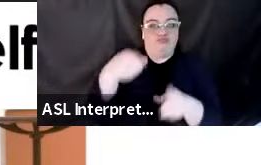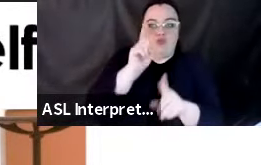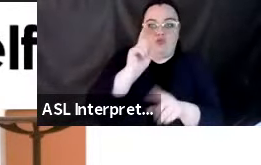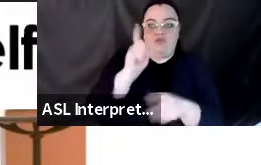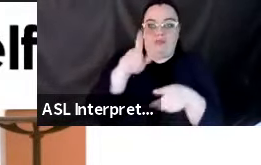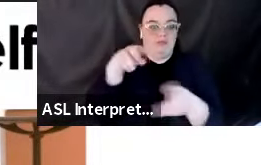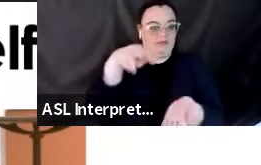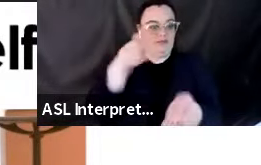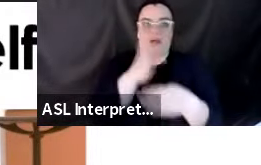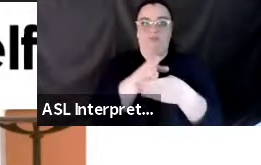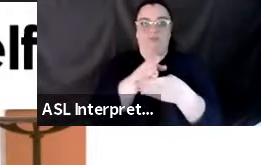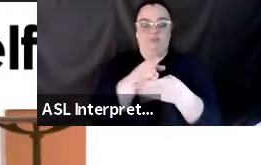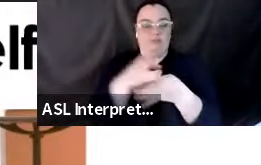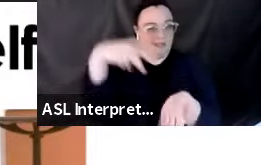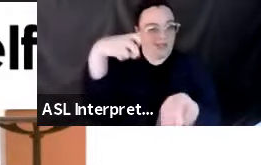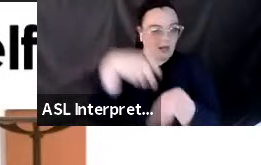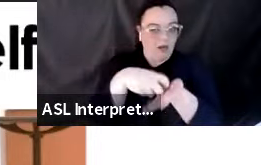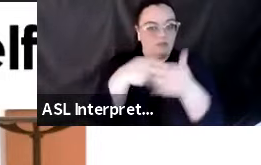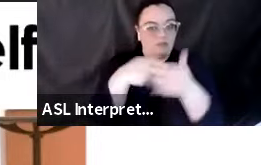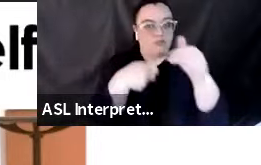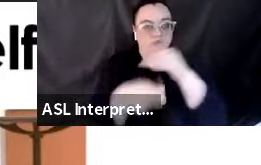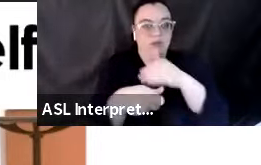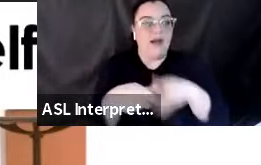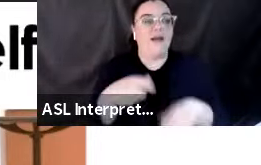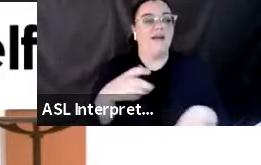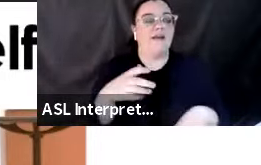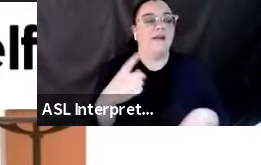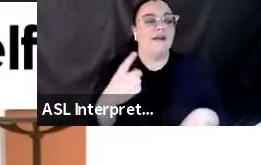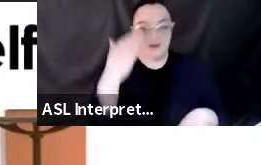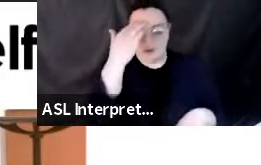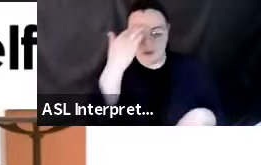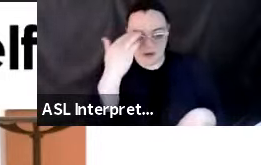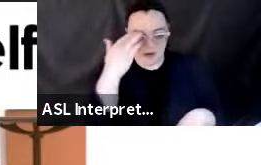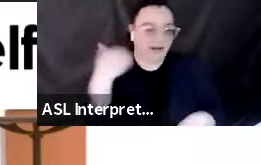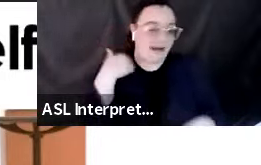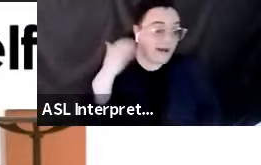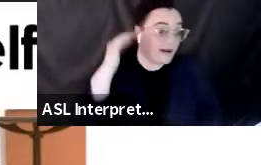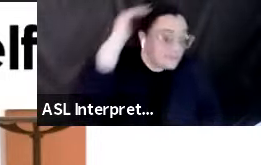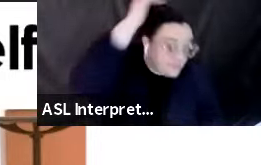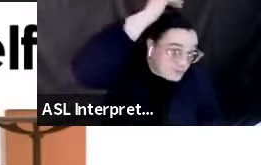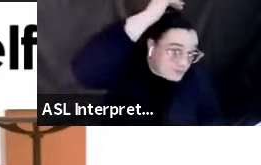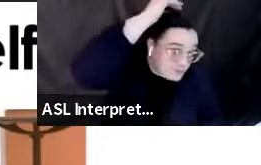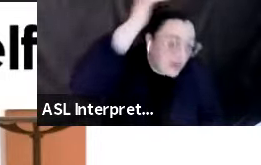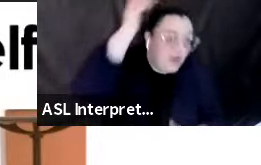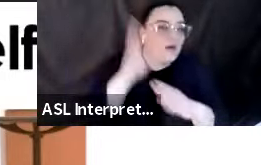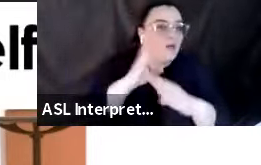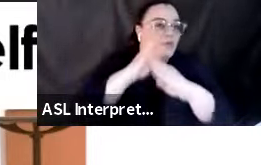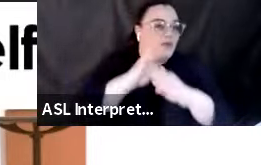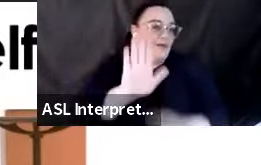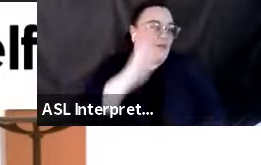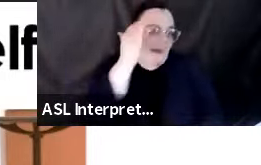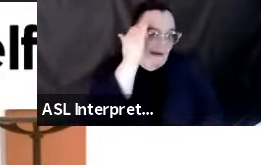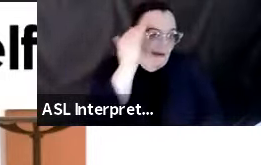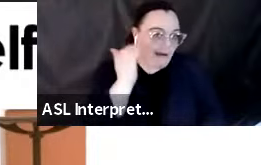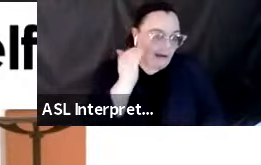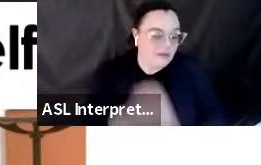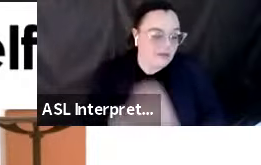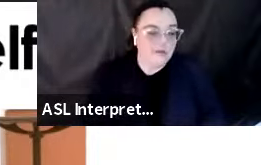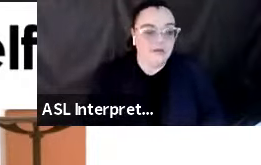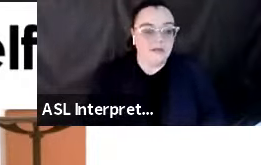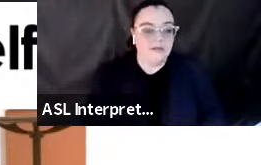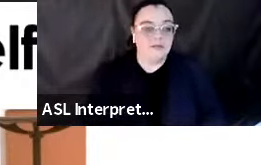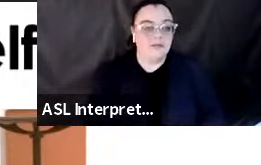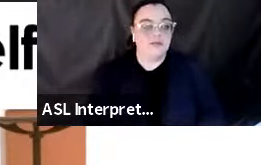And right away, cover your head and neck with one arm and hand at least, you know, you're protecting your head and neck, bend